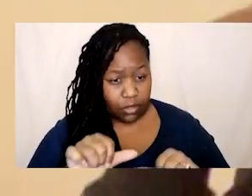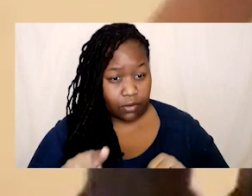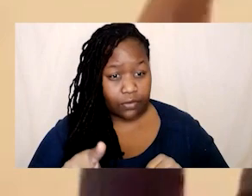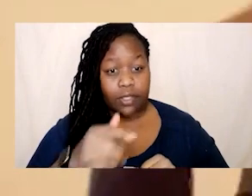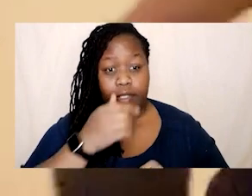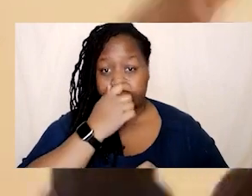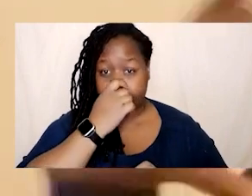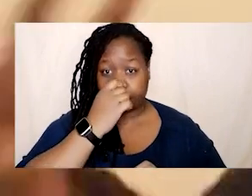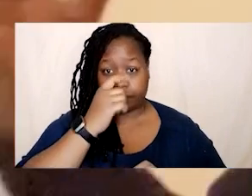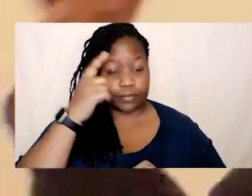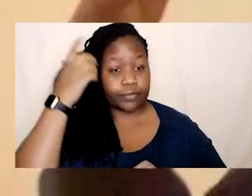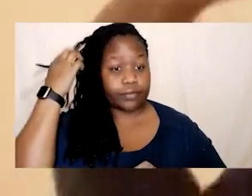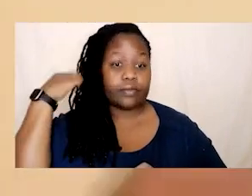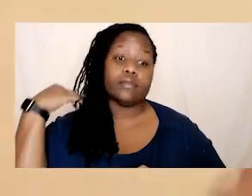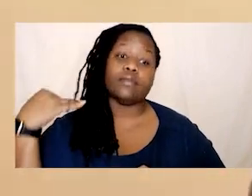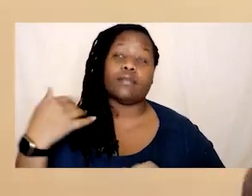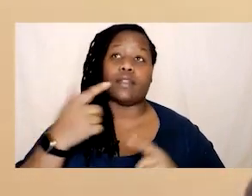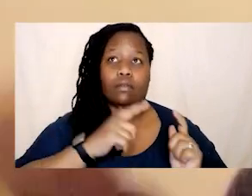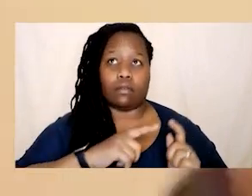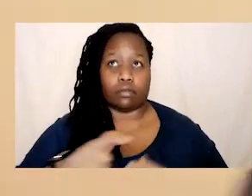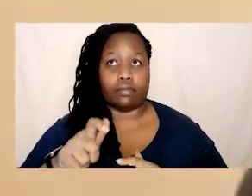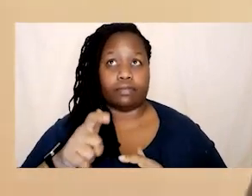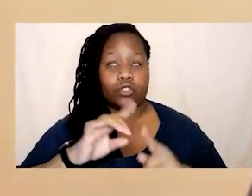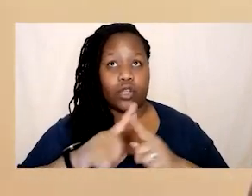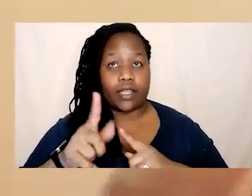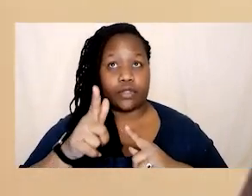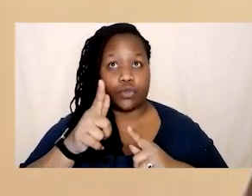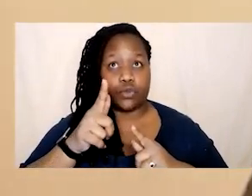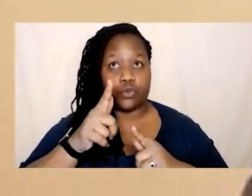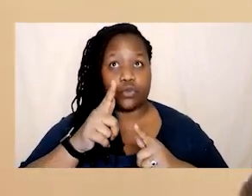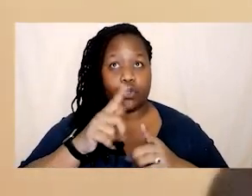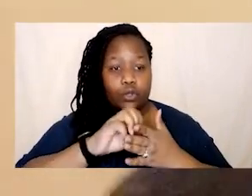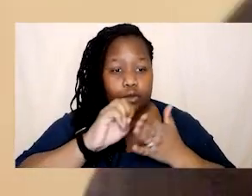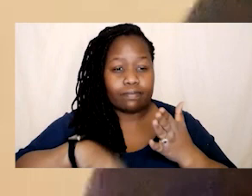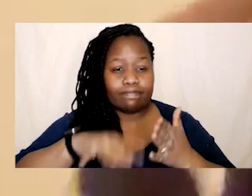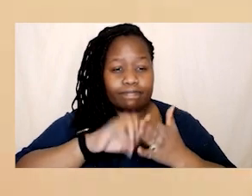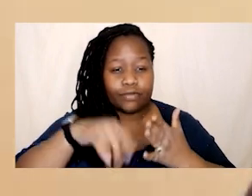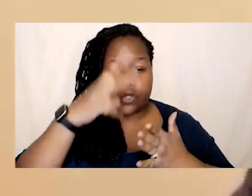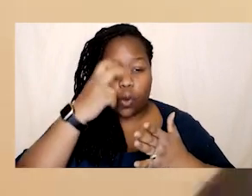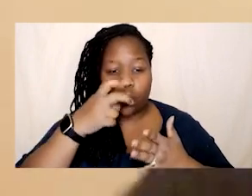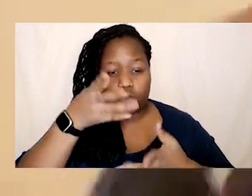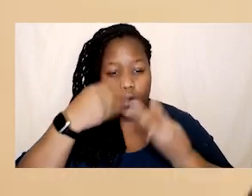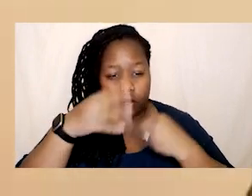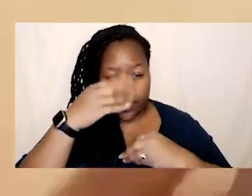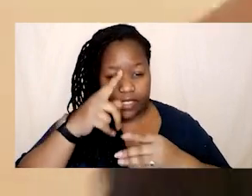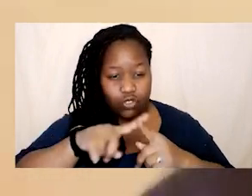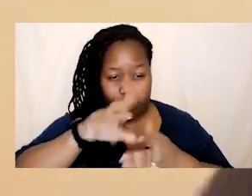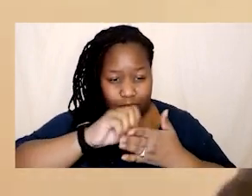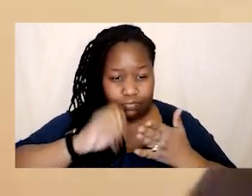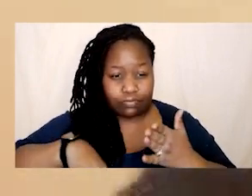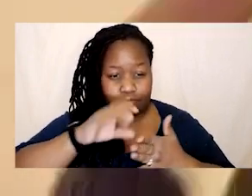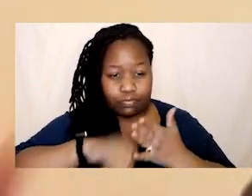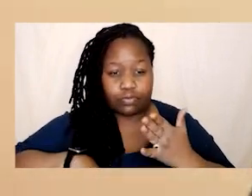constantly unlearning how much i am i have internalized the strong black womanhood and doing it on my own and like having to release having to like